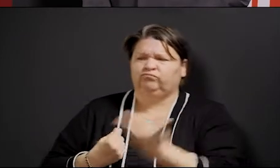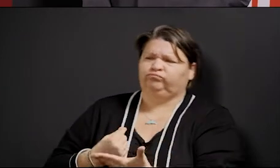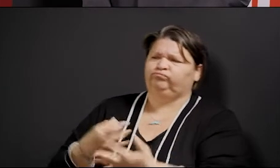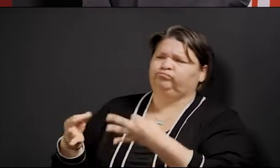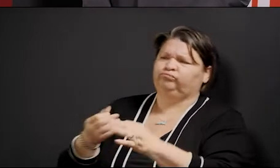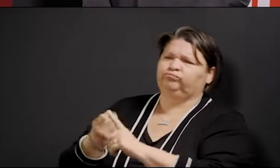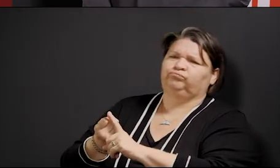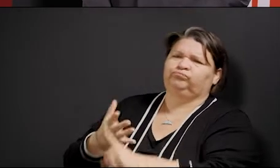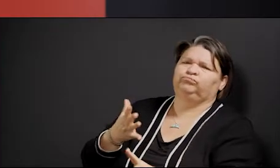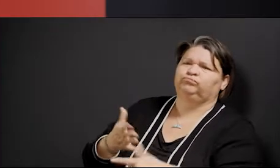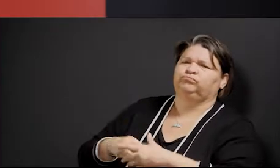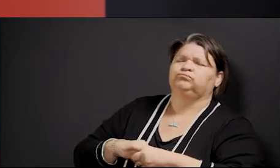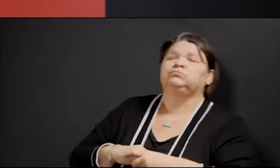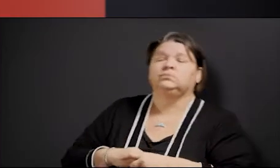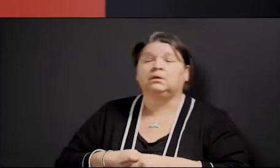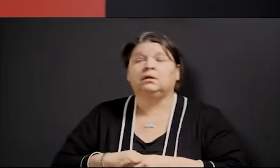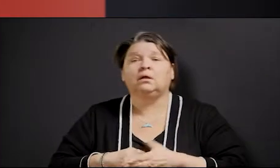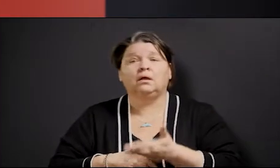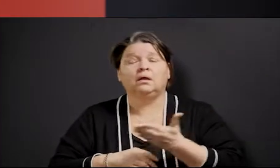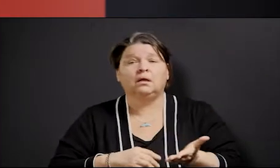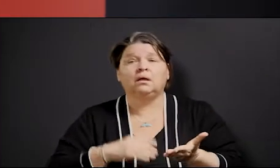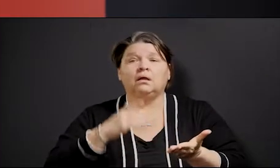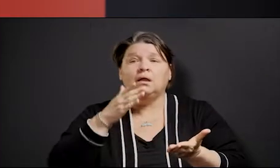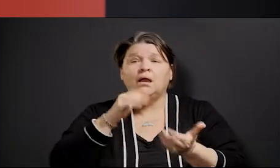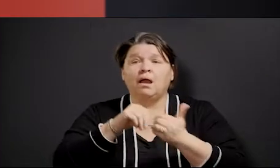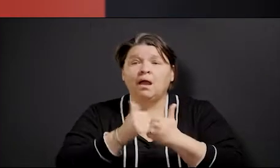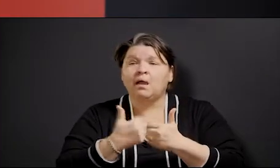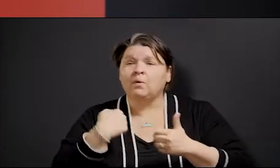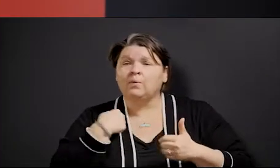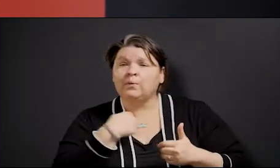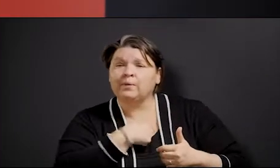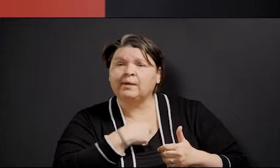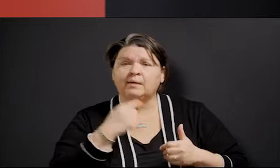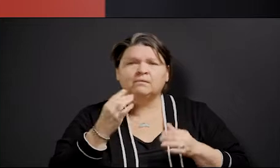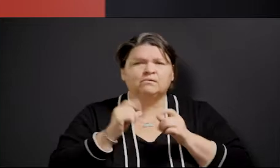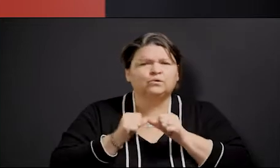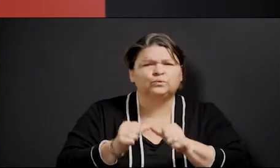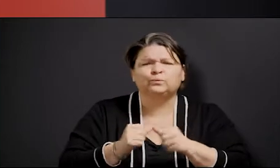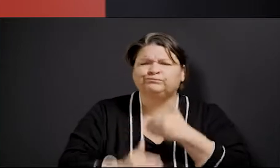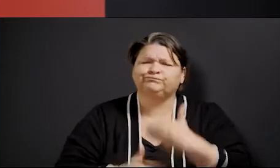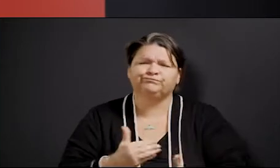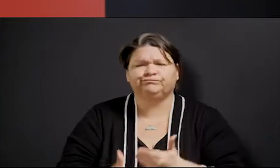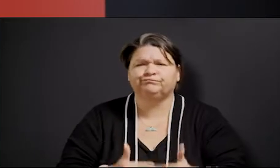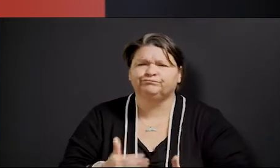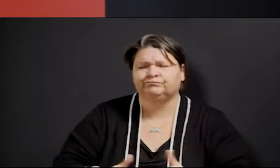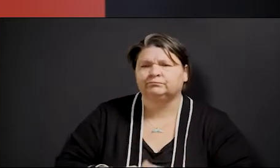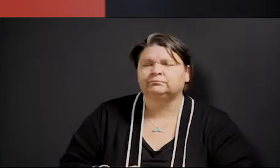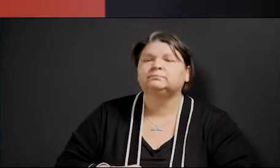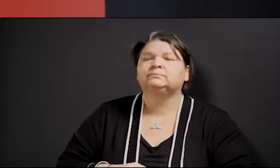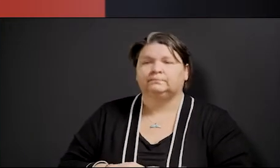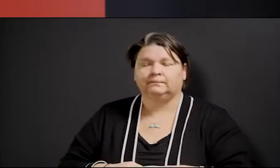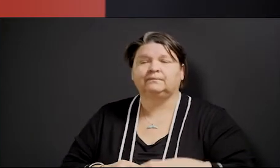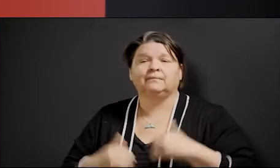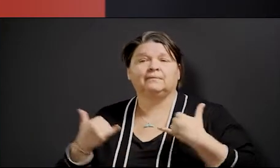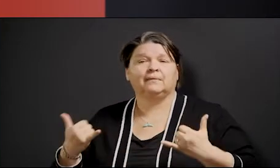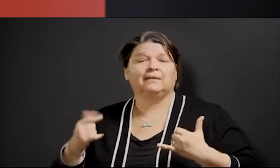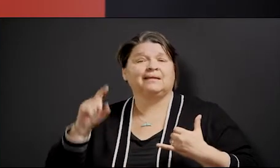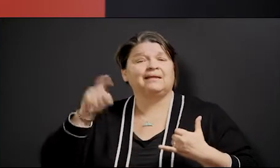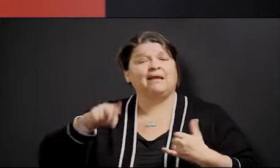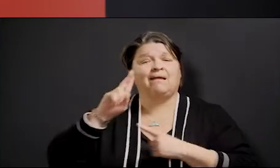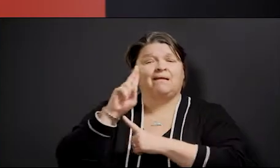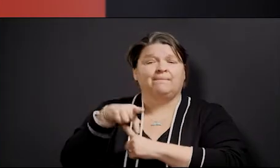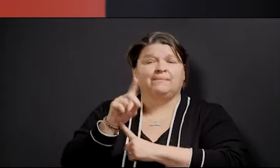stand in just a few minutes. But as we always do, I want to give you an update on today's cases. Tarrant County today